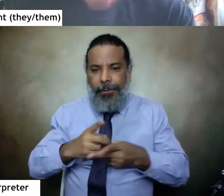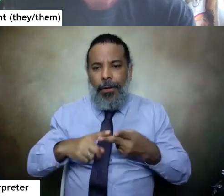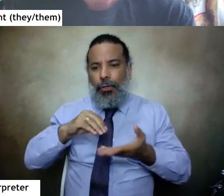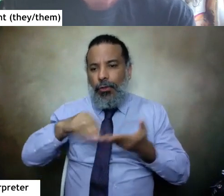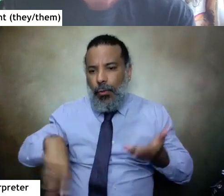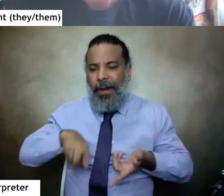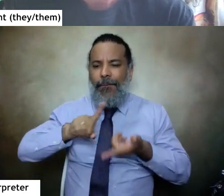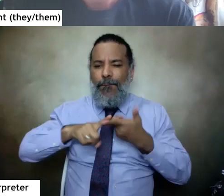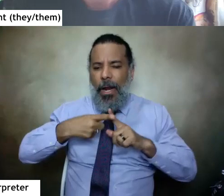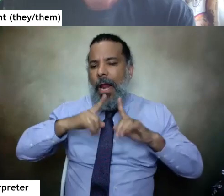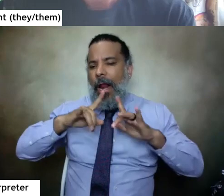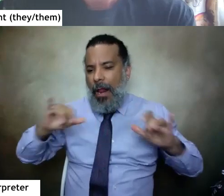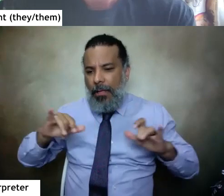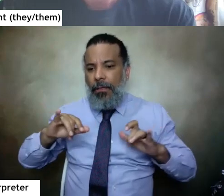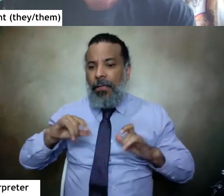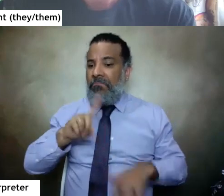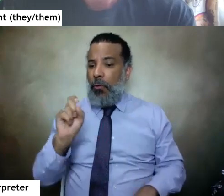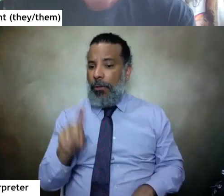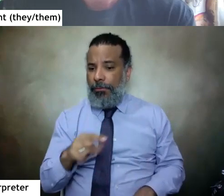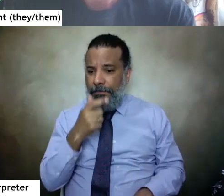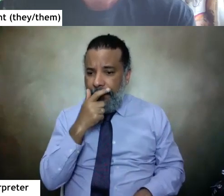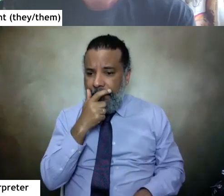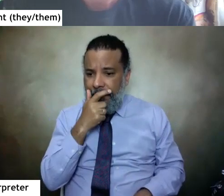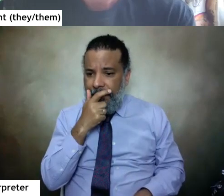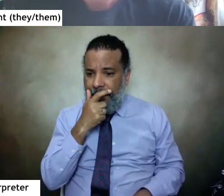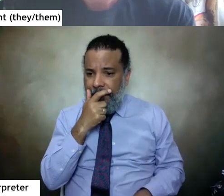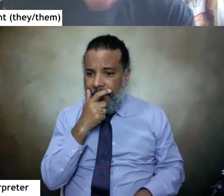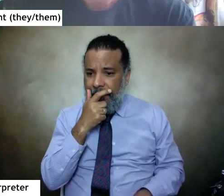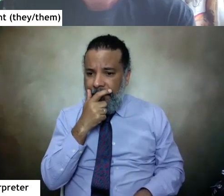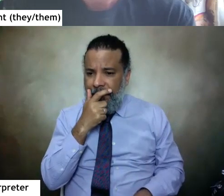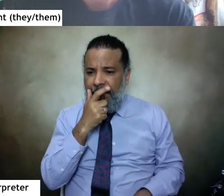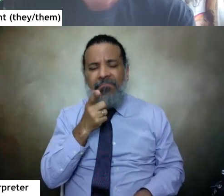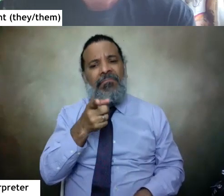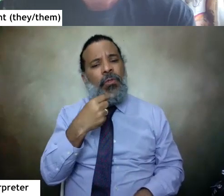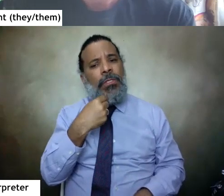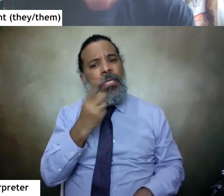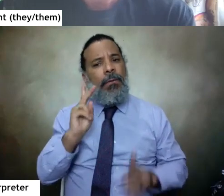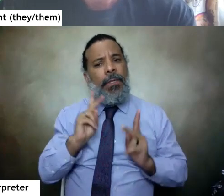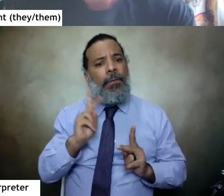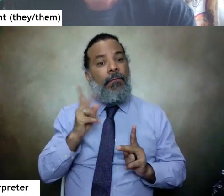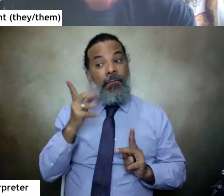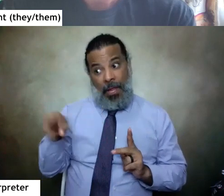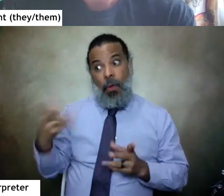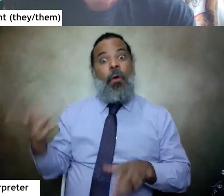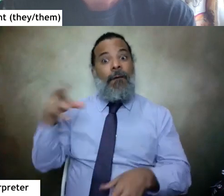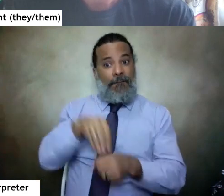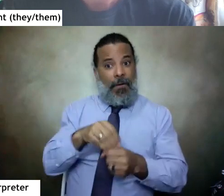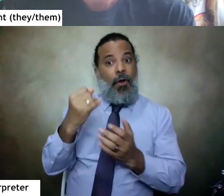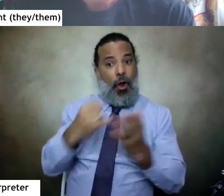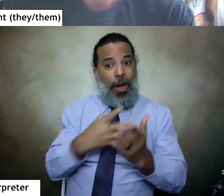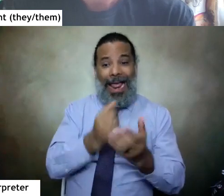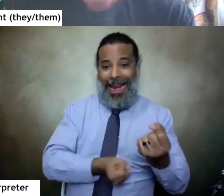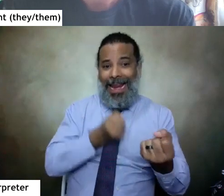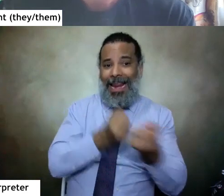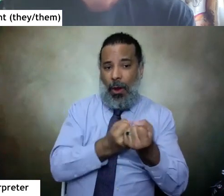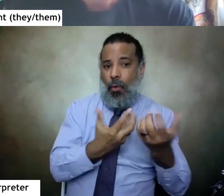friend etc my question is what would you say to people who want to get involved in art and advocacy